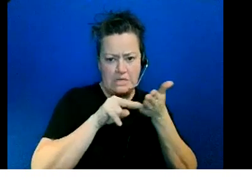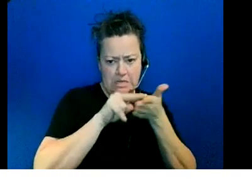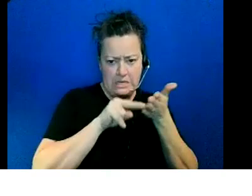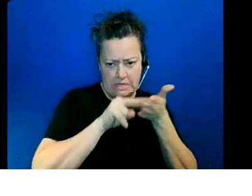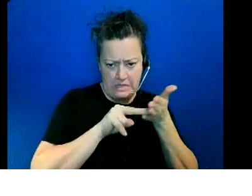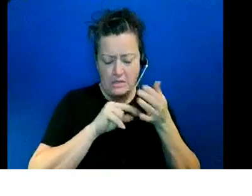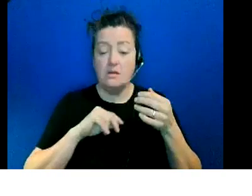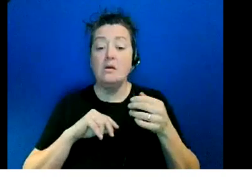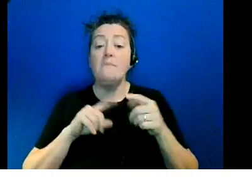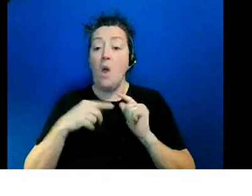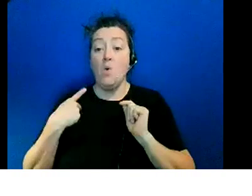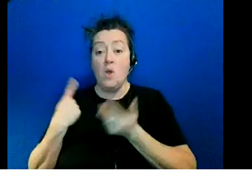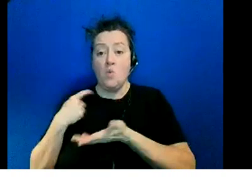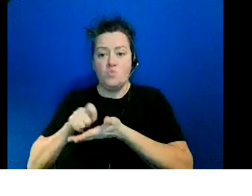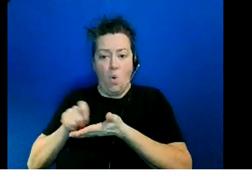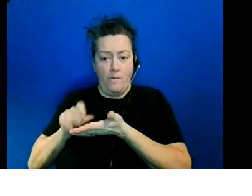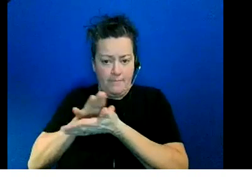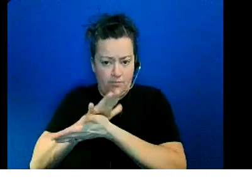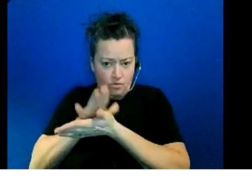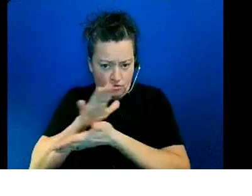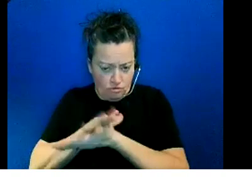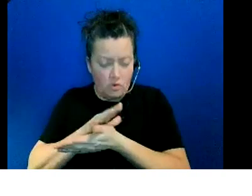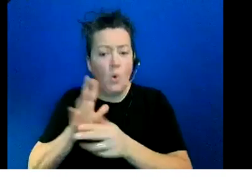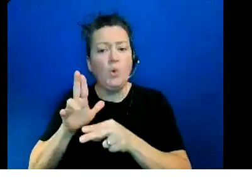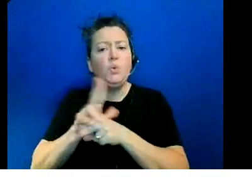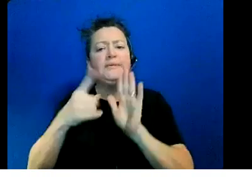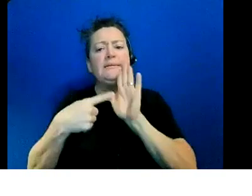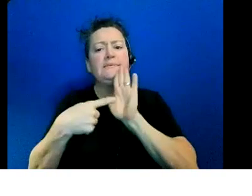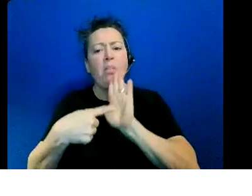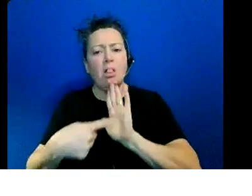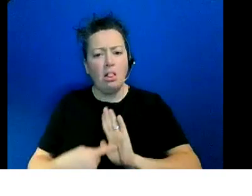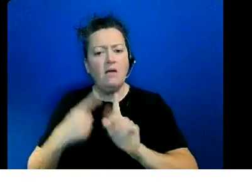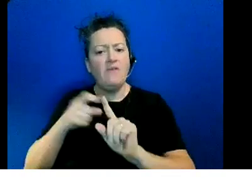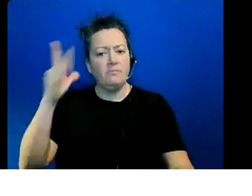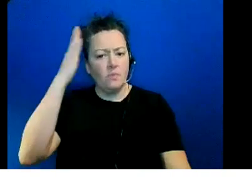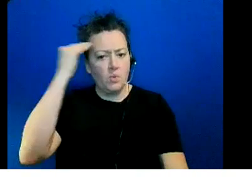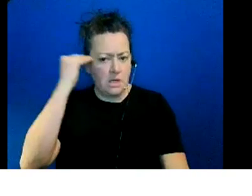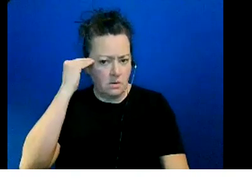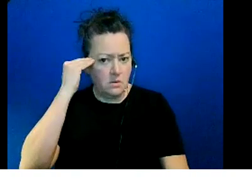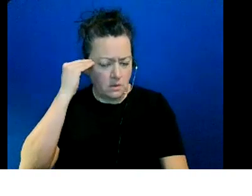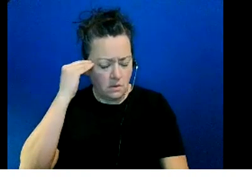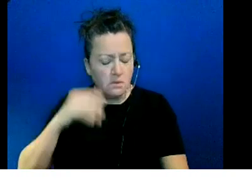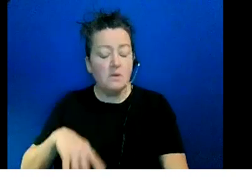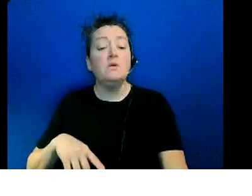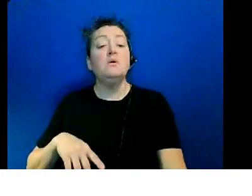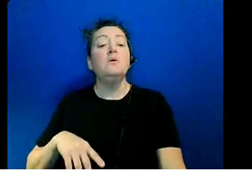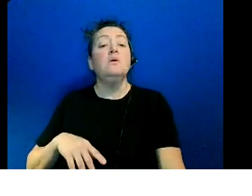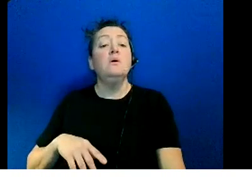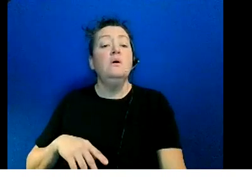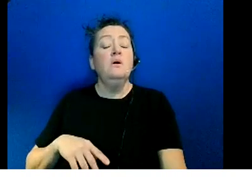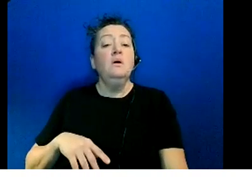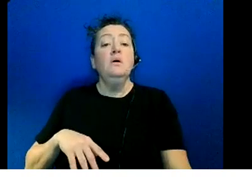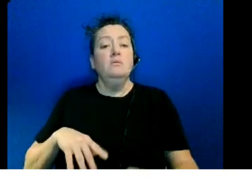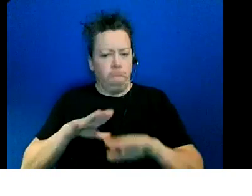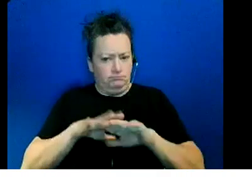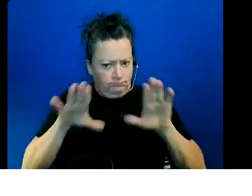wrote this paper with them uh it had a korean sample and there were a lot of difference between our